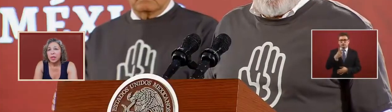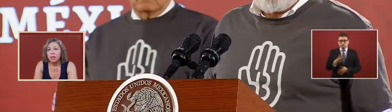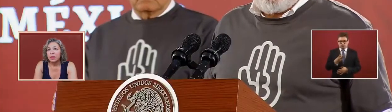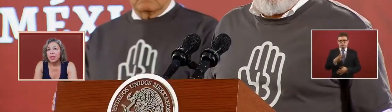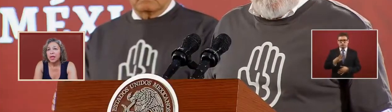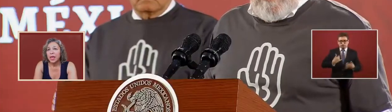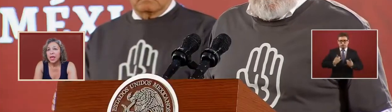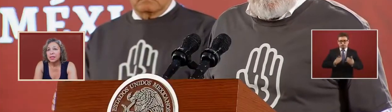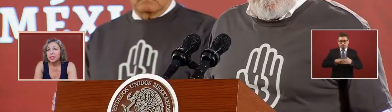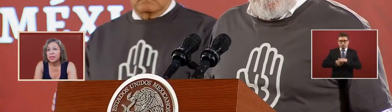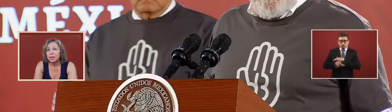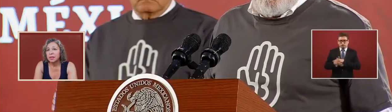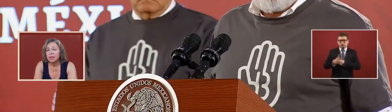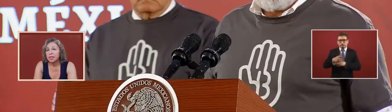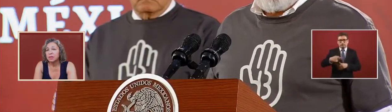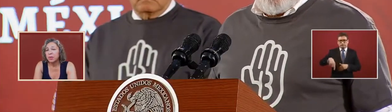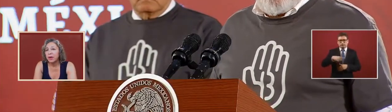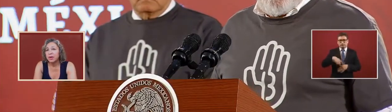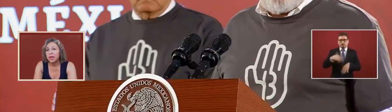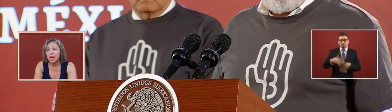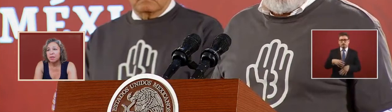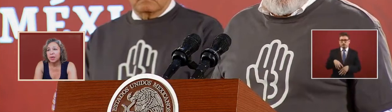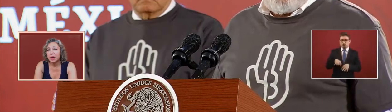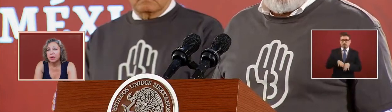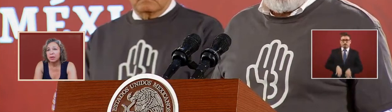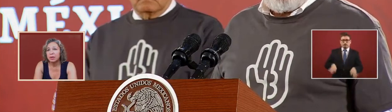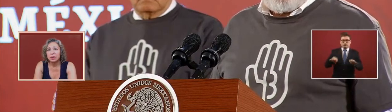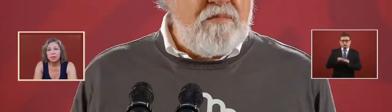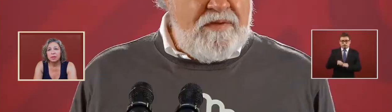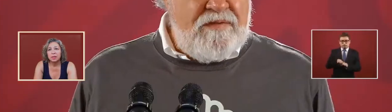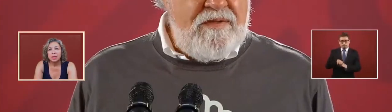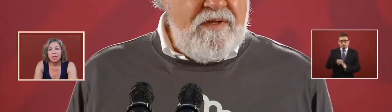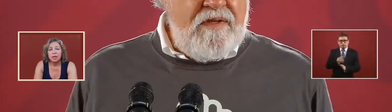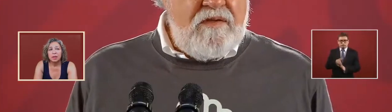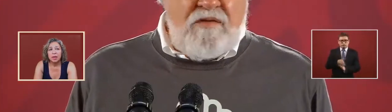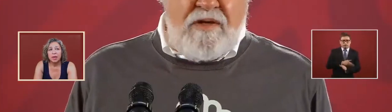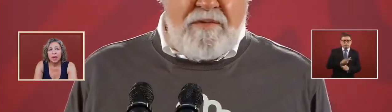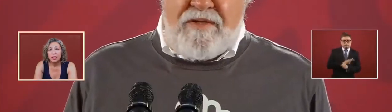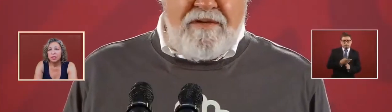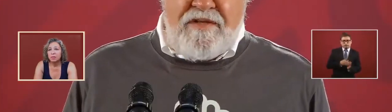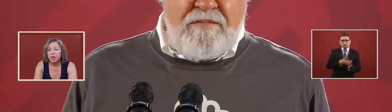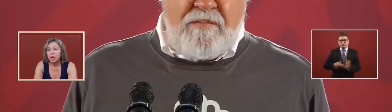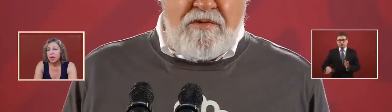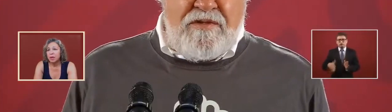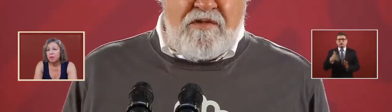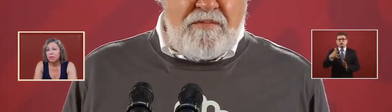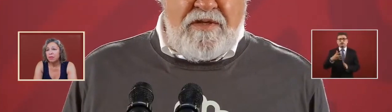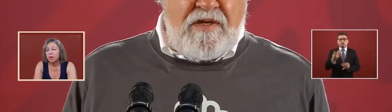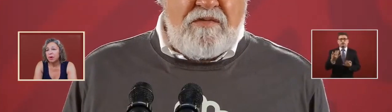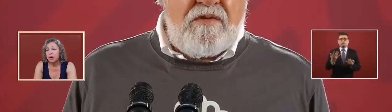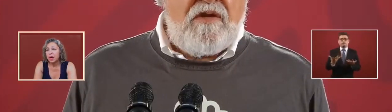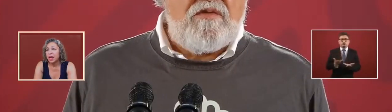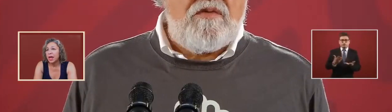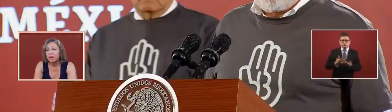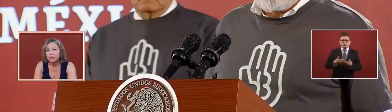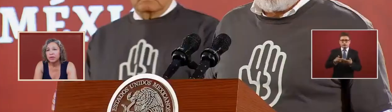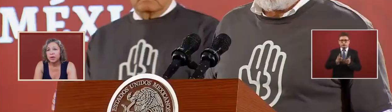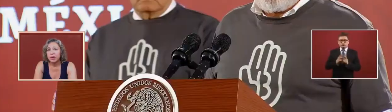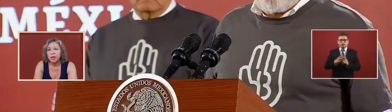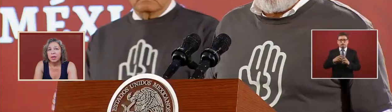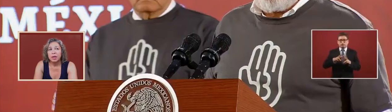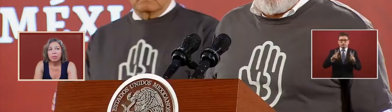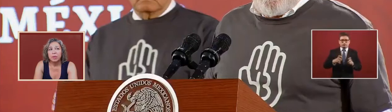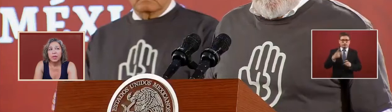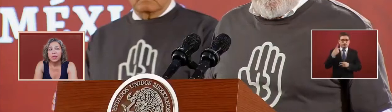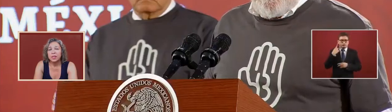case it's it's paradigmical that has to be a before and after